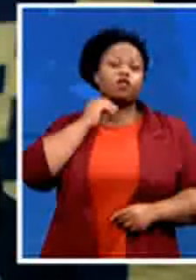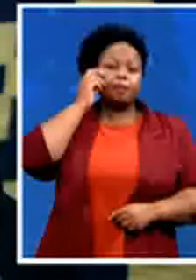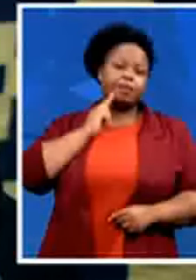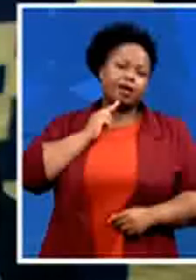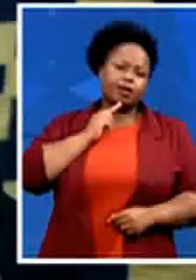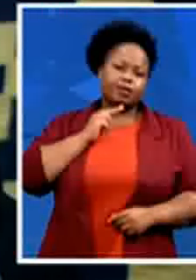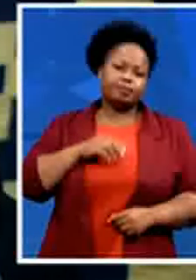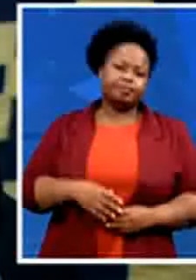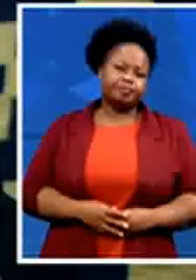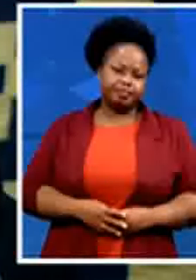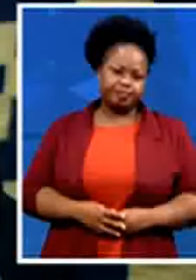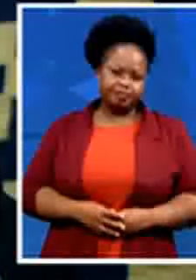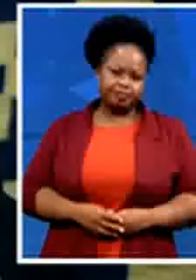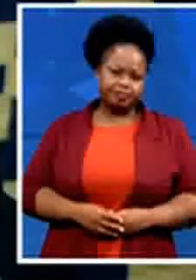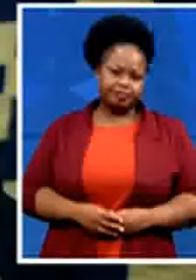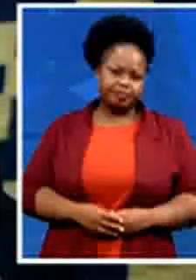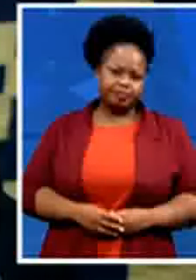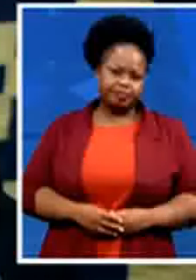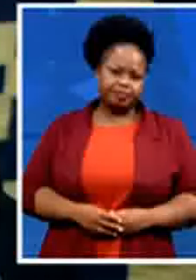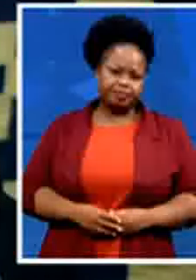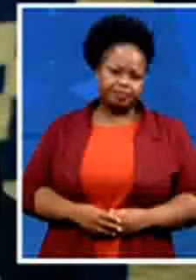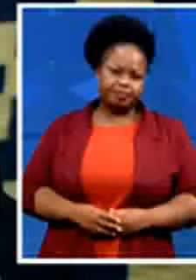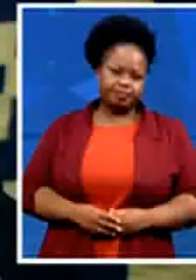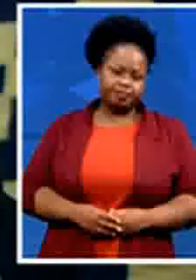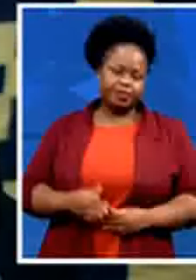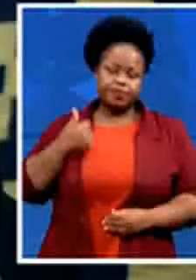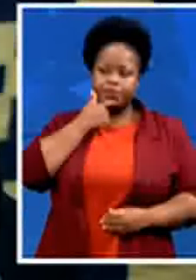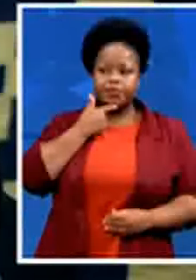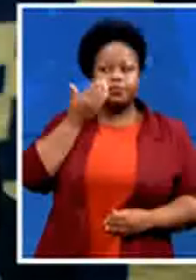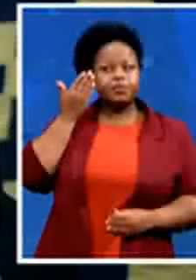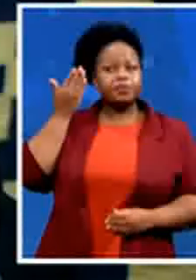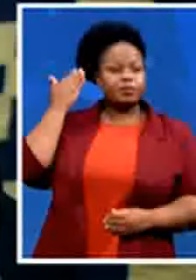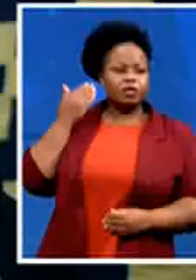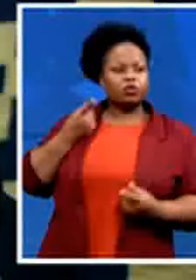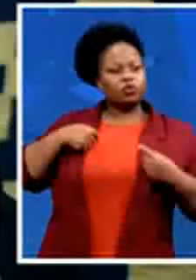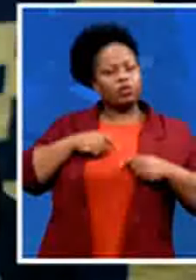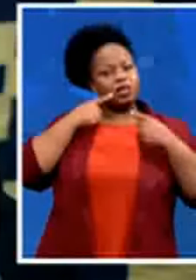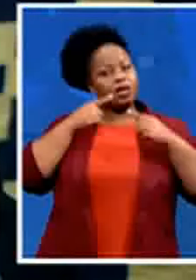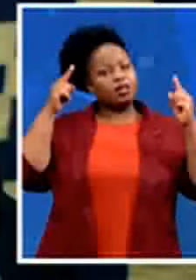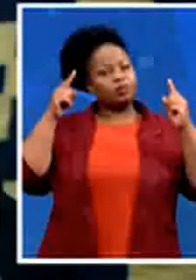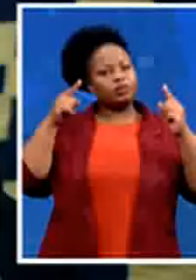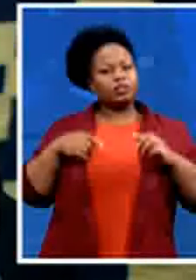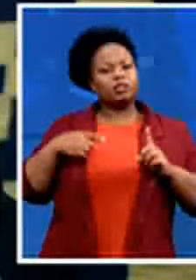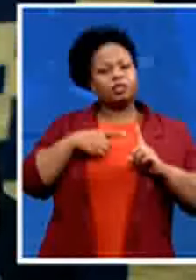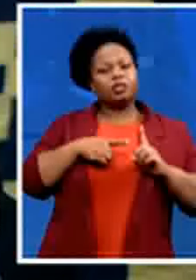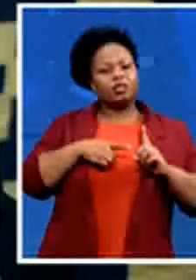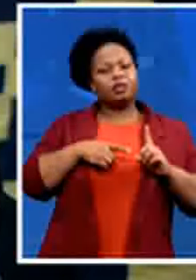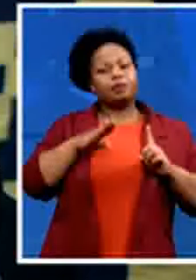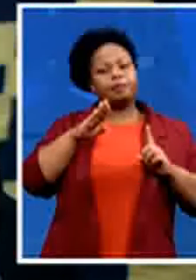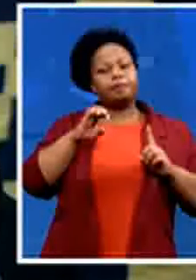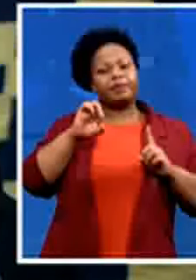now a few weeks ago we announced brett herren as the mayoral candidate for the city of cape town